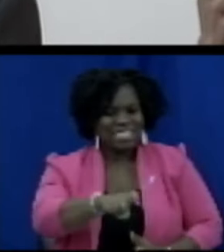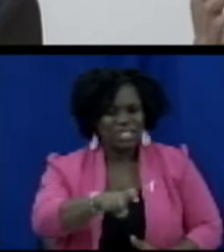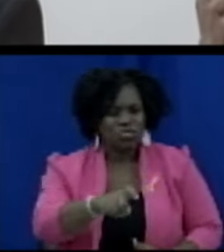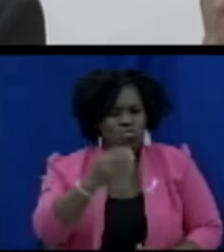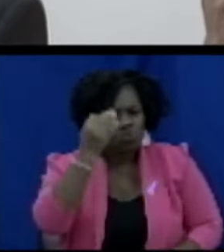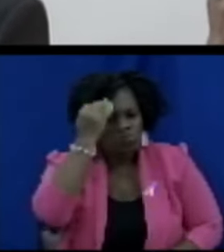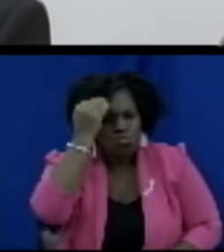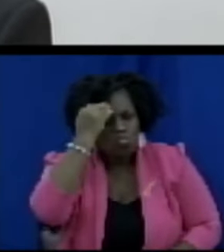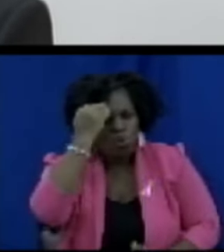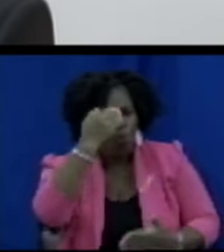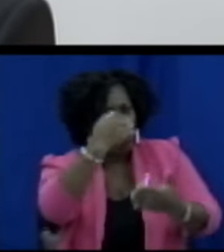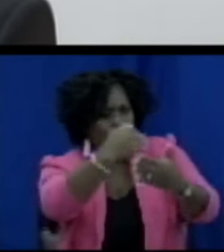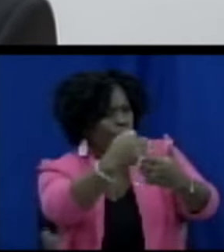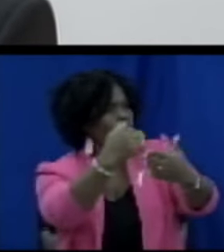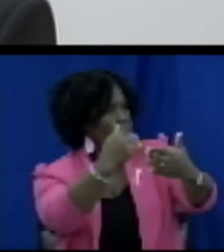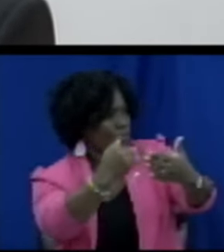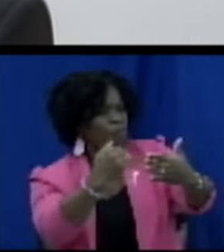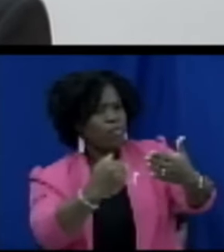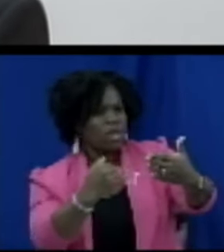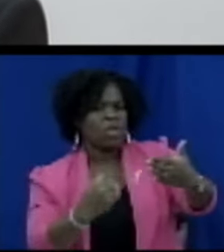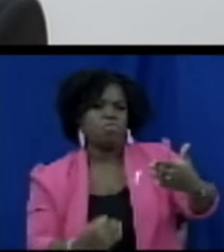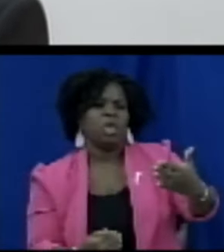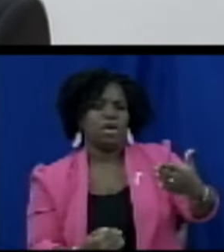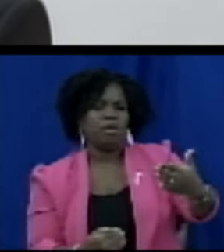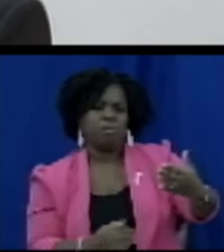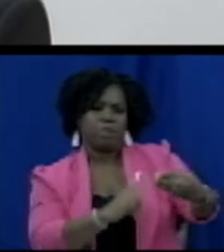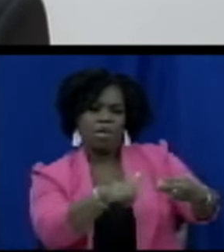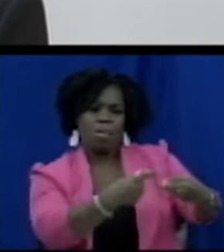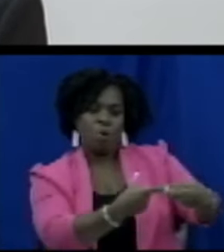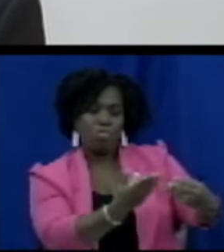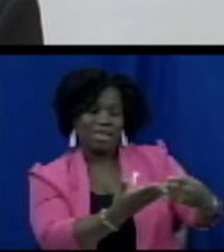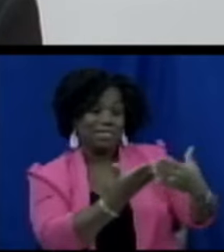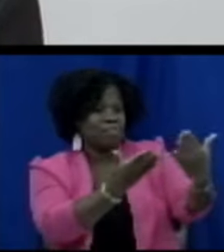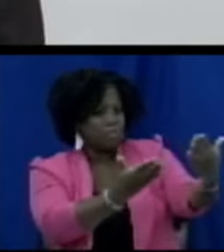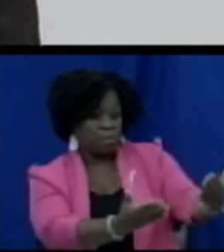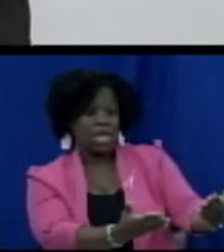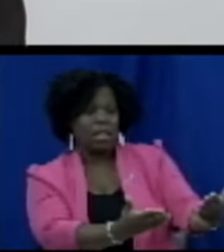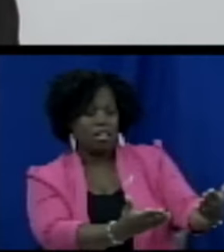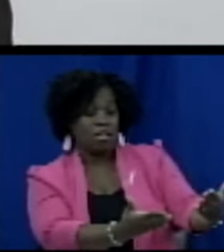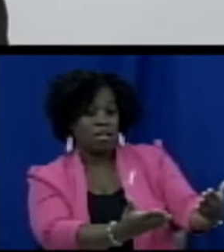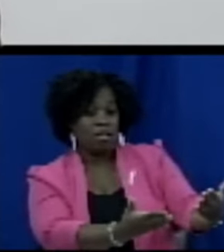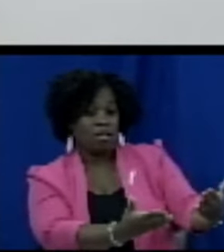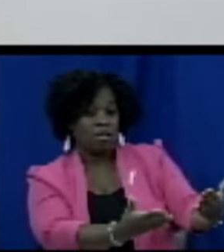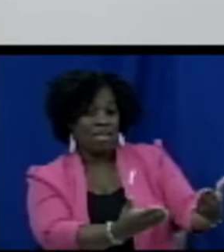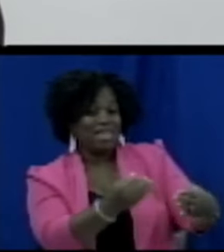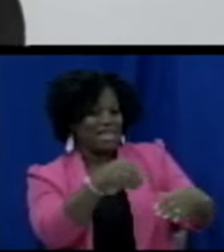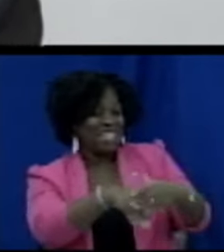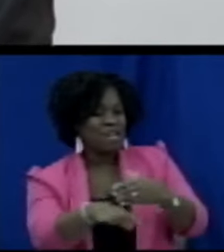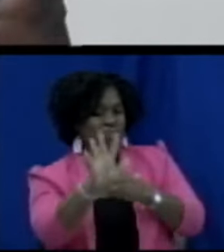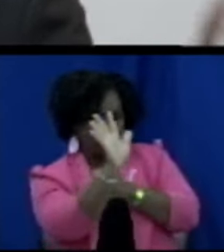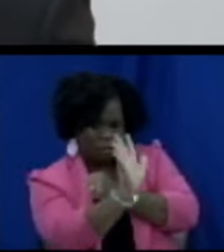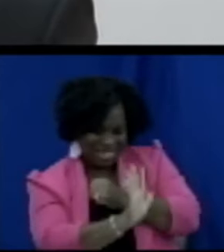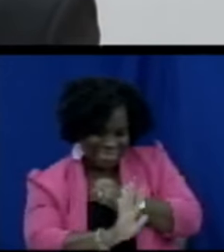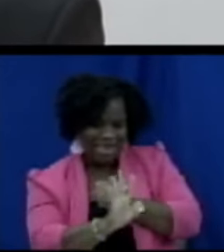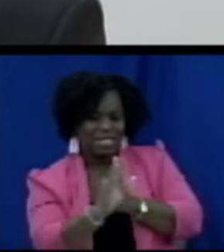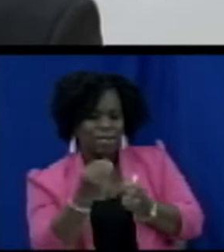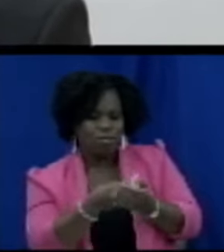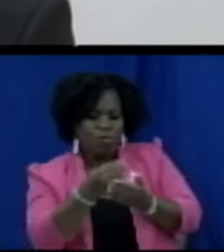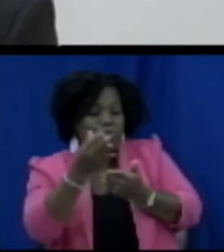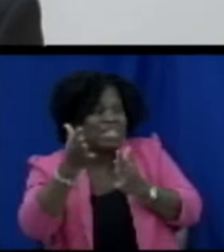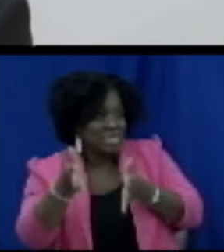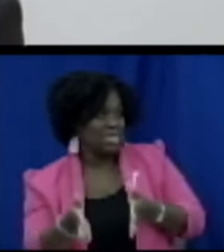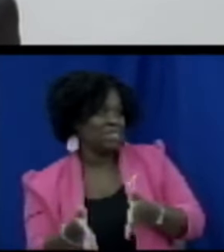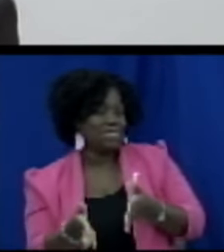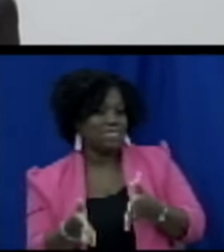and the objectives of this piece of legislation in terms of protecting consumers because a lot of us of